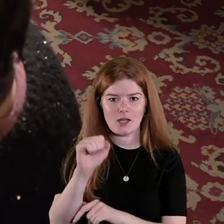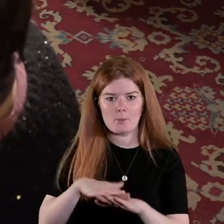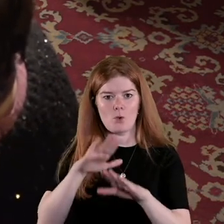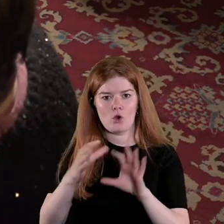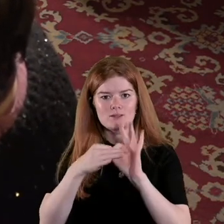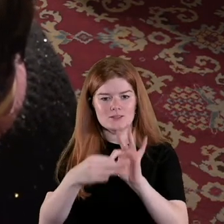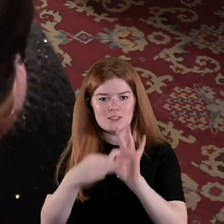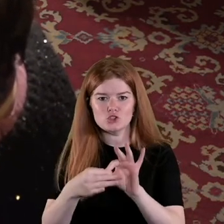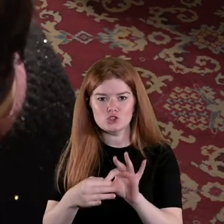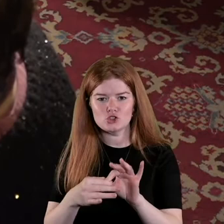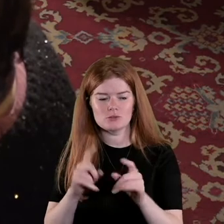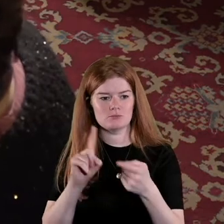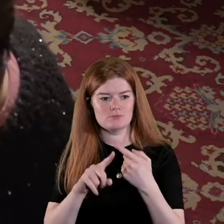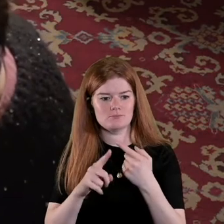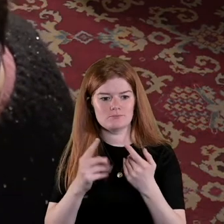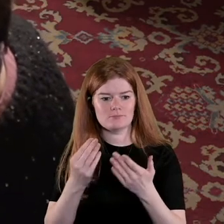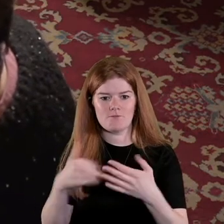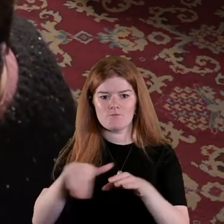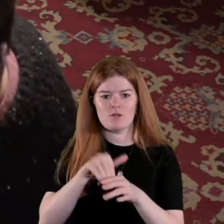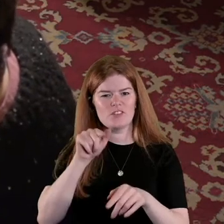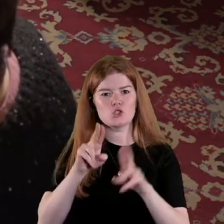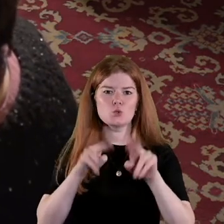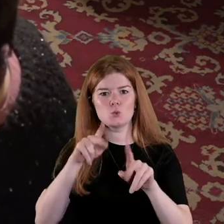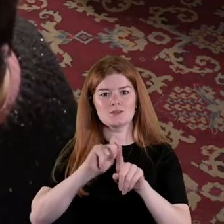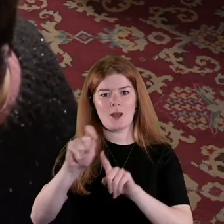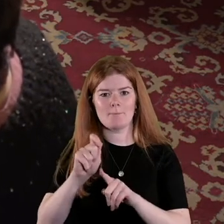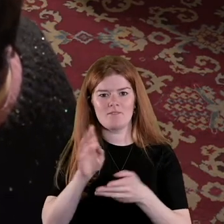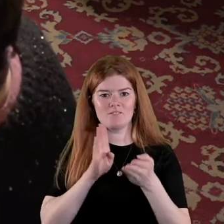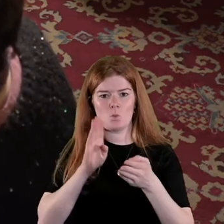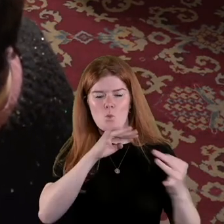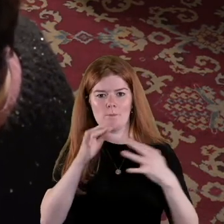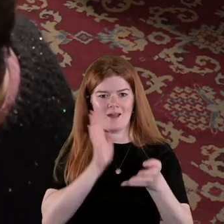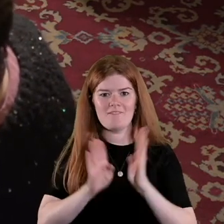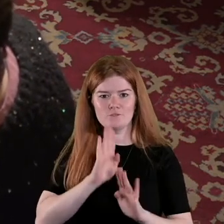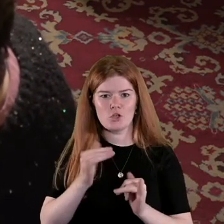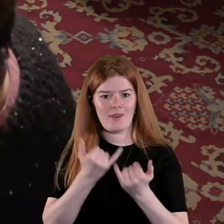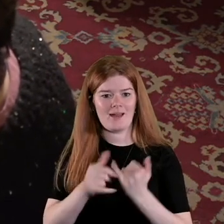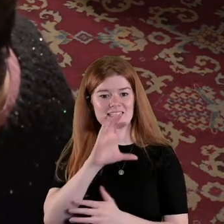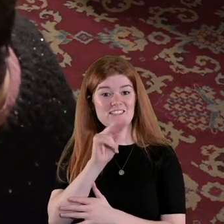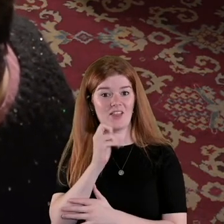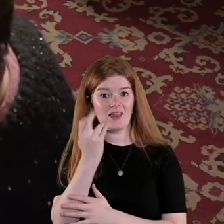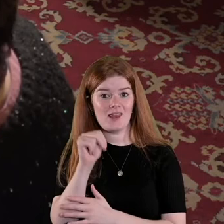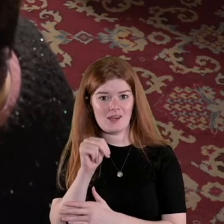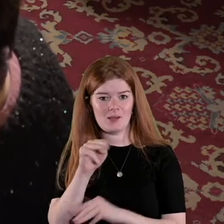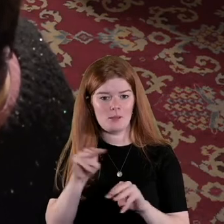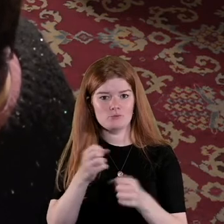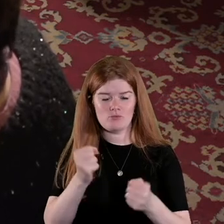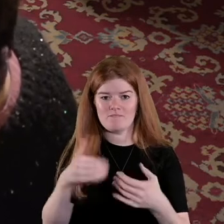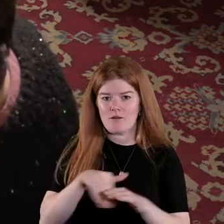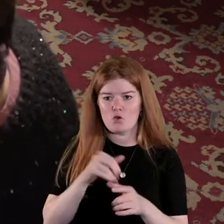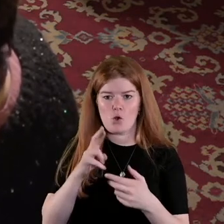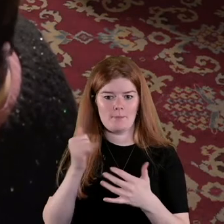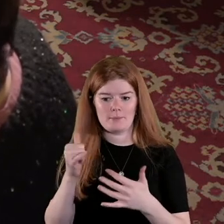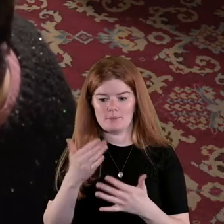and being part of this new kind of warfare in a way which is civilian maybe people get involved maybe